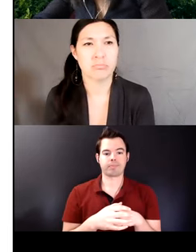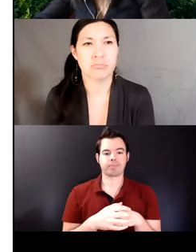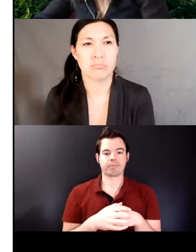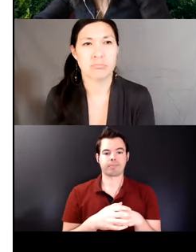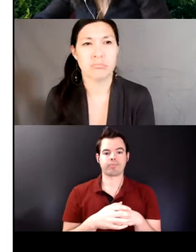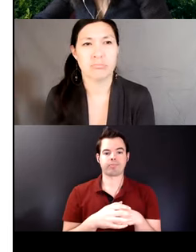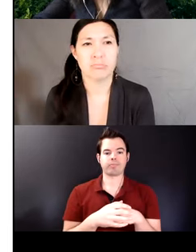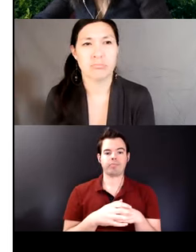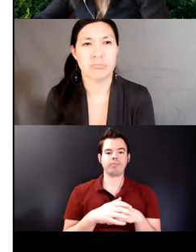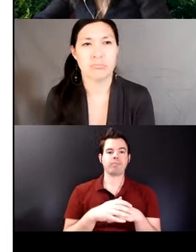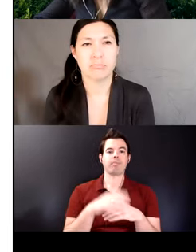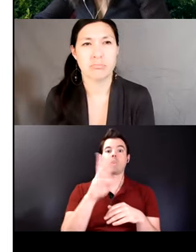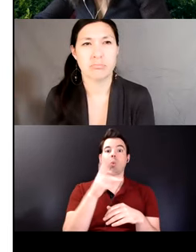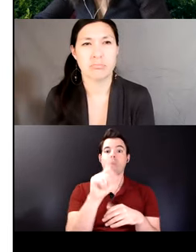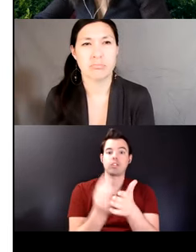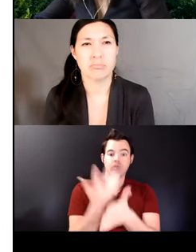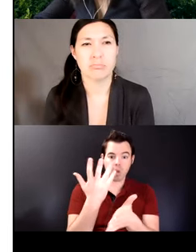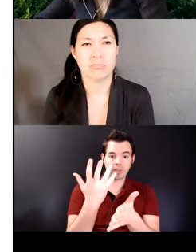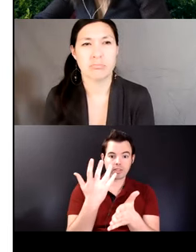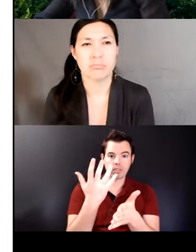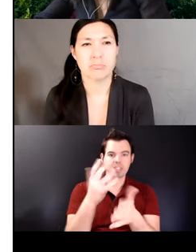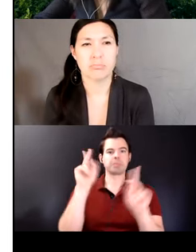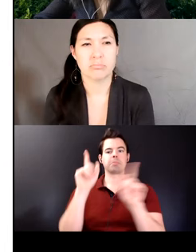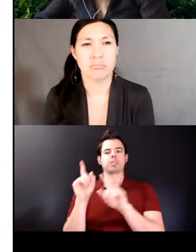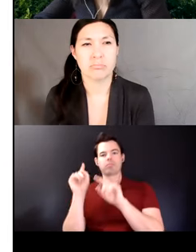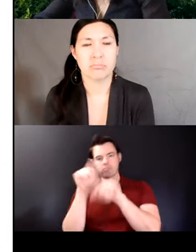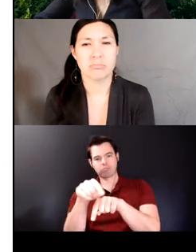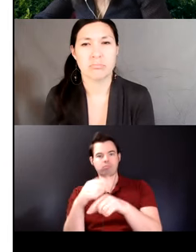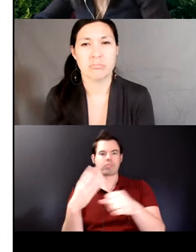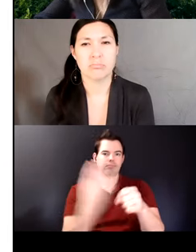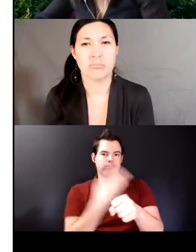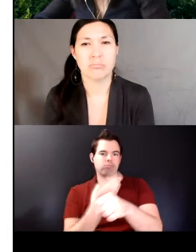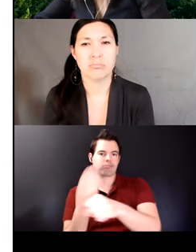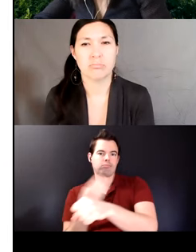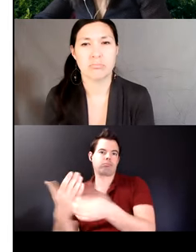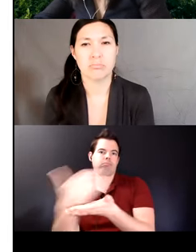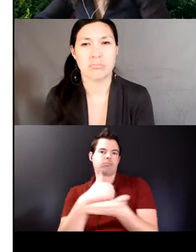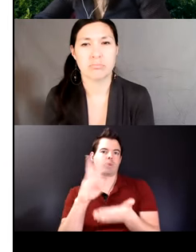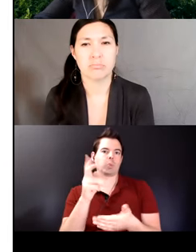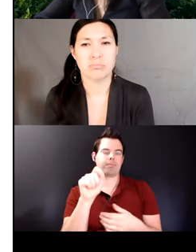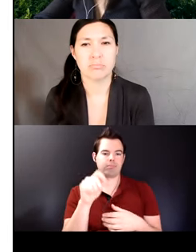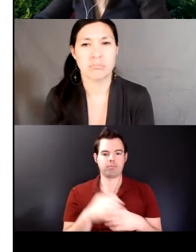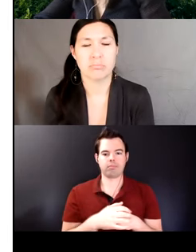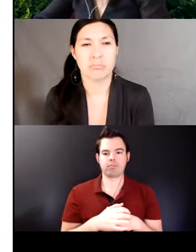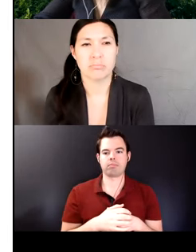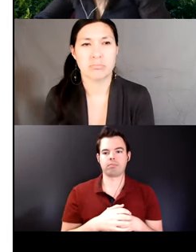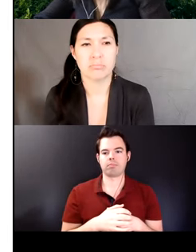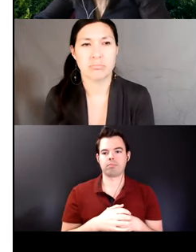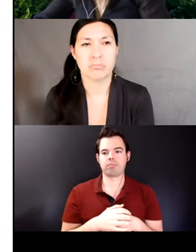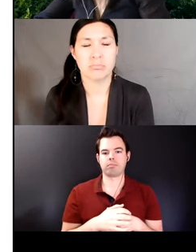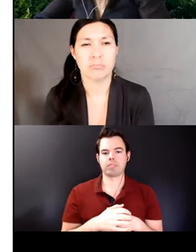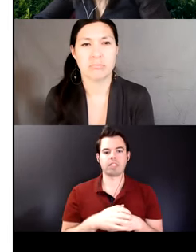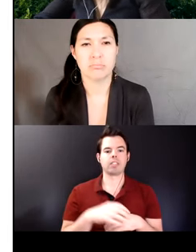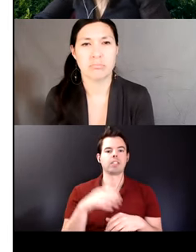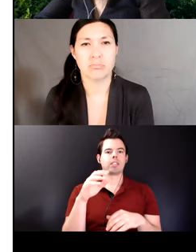when the wheat grows they go and trash their wheat the wheat belongs to the subject the weight is already